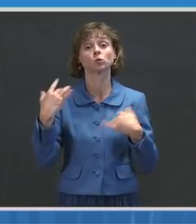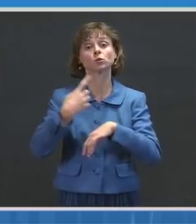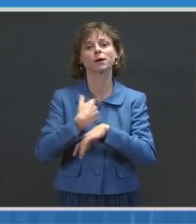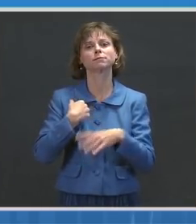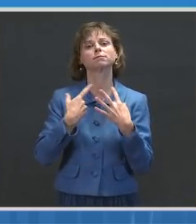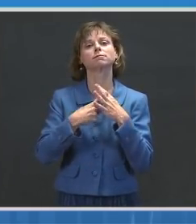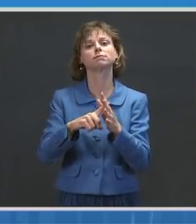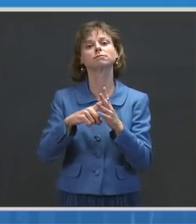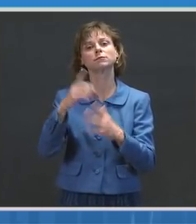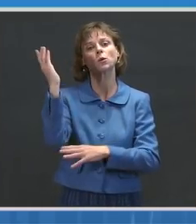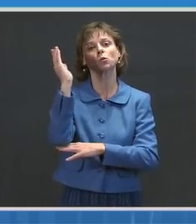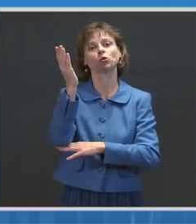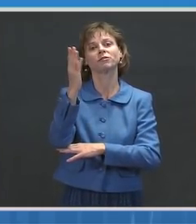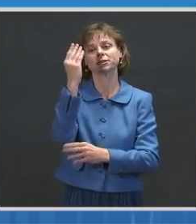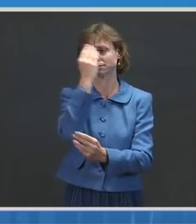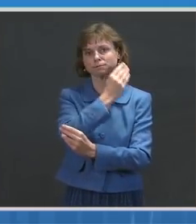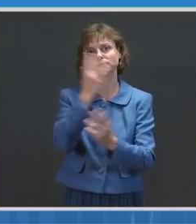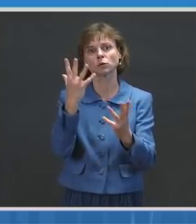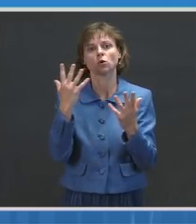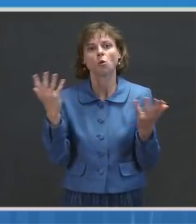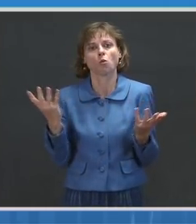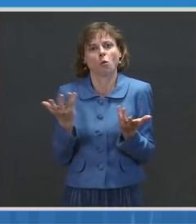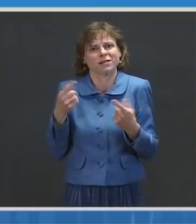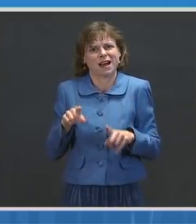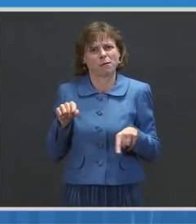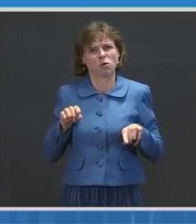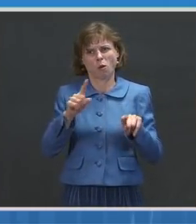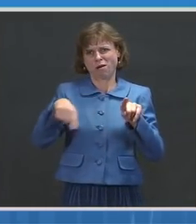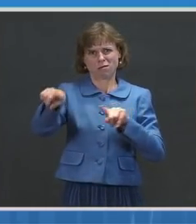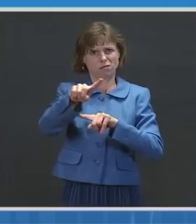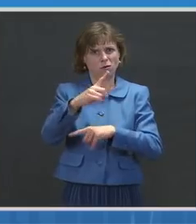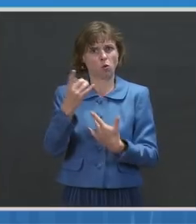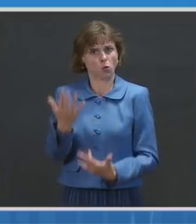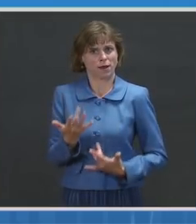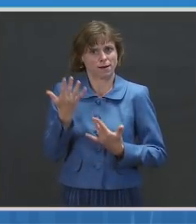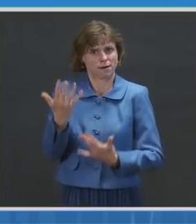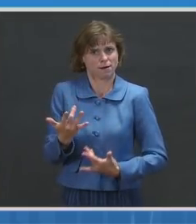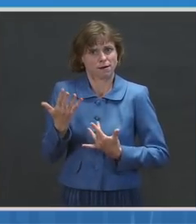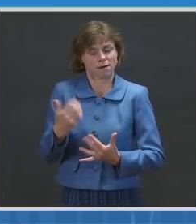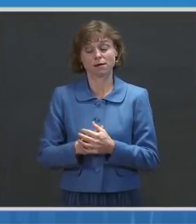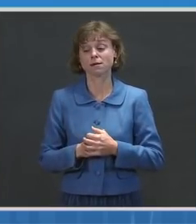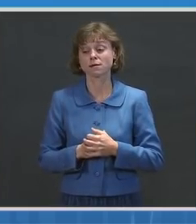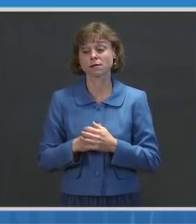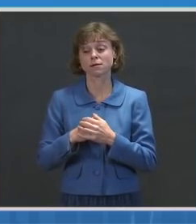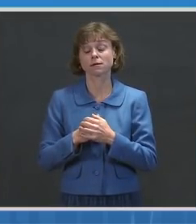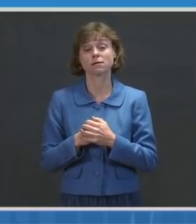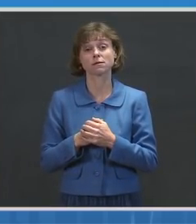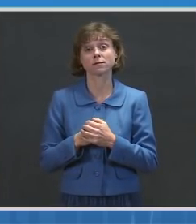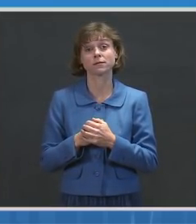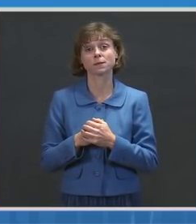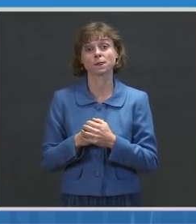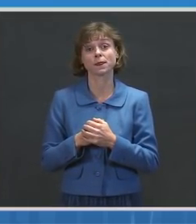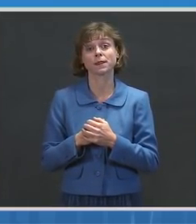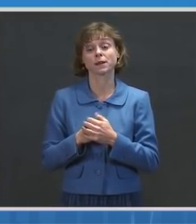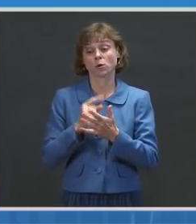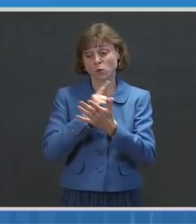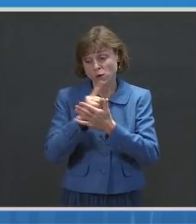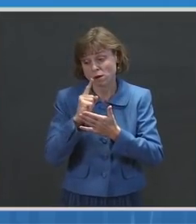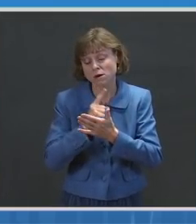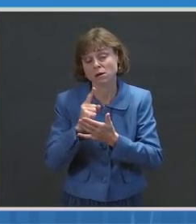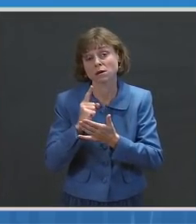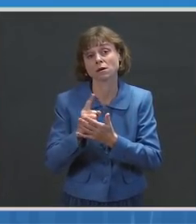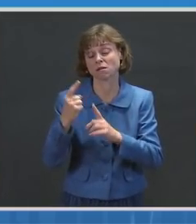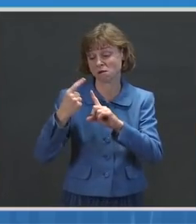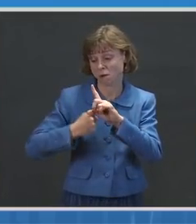what is happening while you are waiting. In the weeks and even months that you are waiting, the nation's efforts